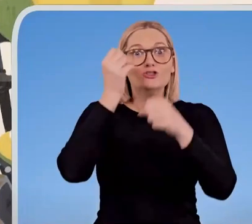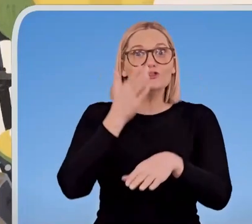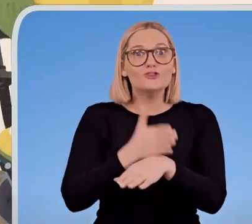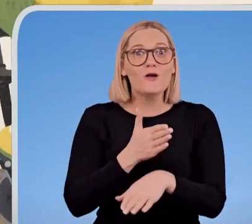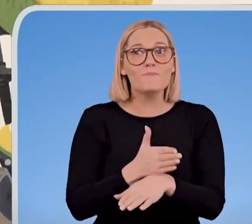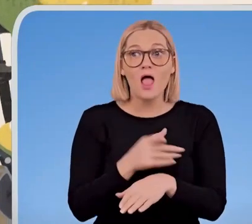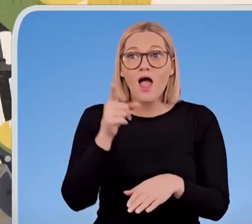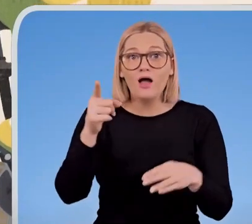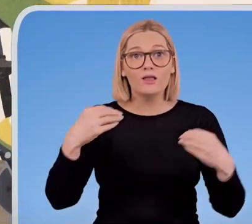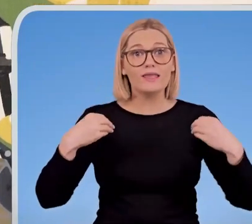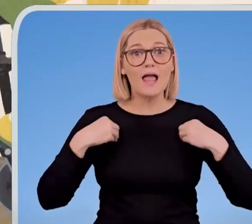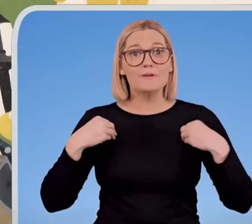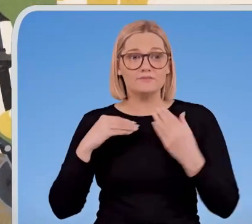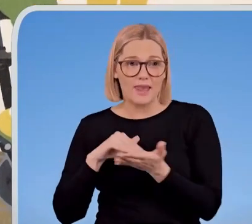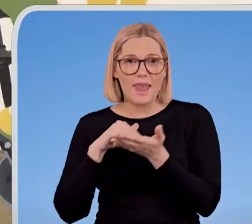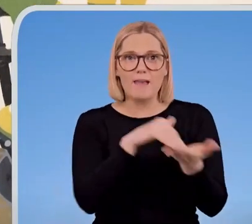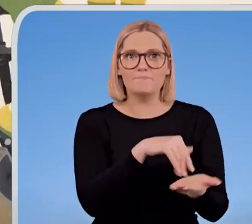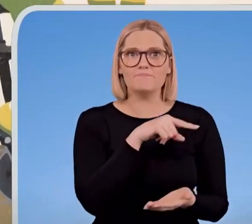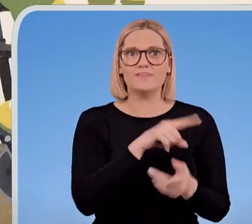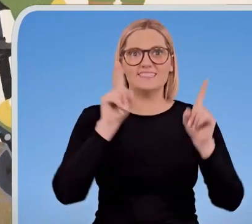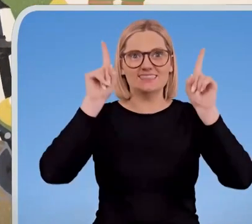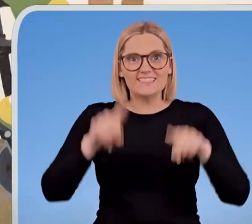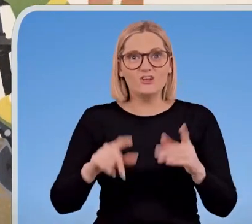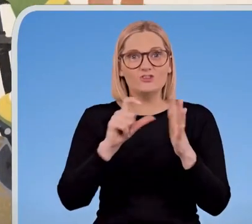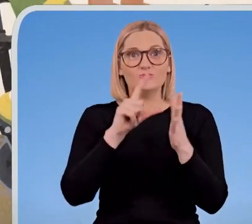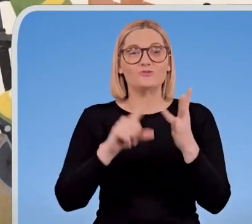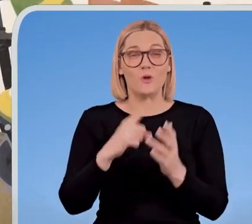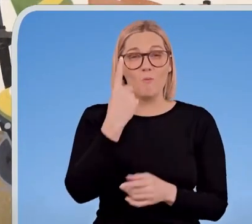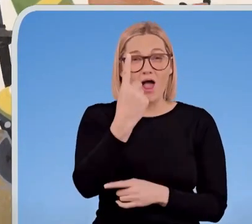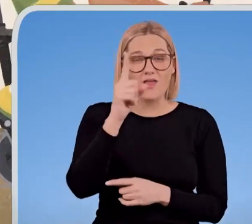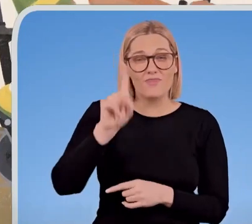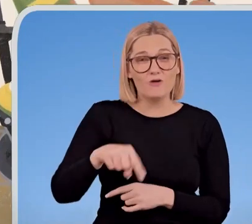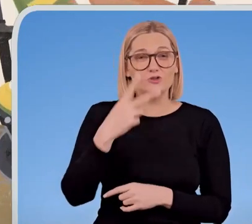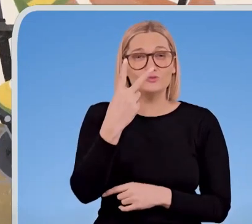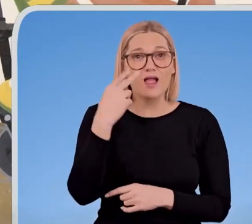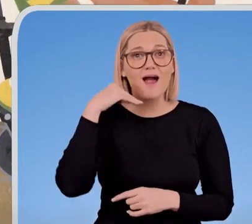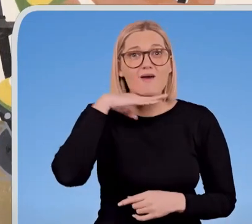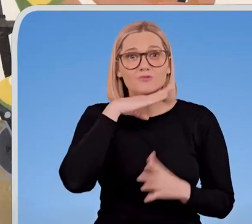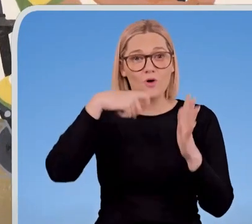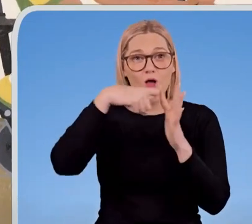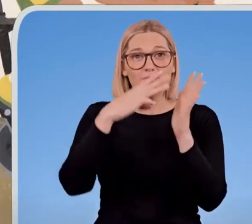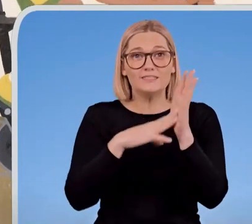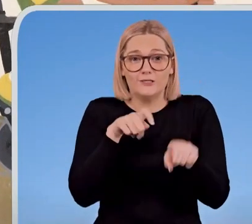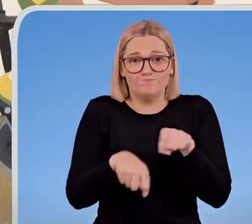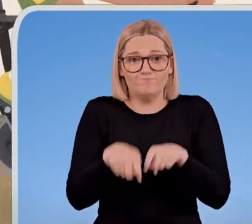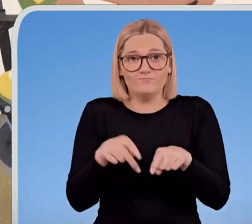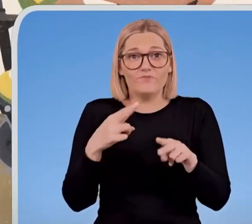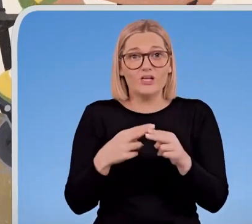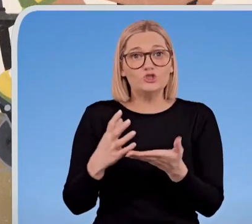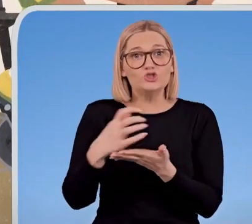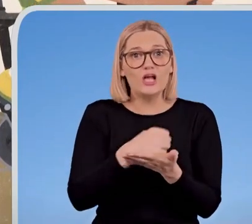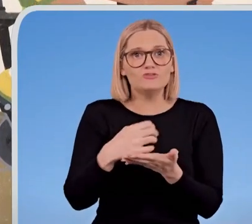decided to do a 1,200-kilometre bike ride for charity, his life changed again. Matt was asked to become a cycling